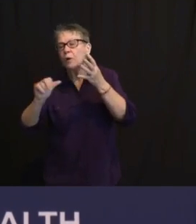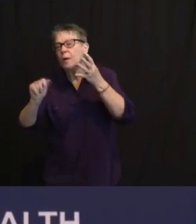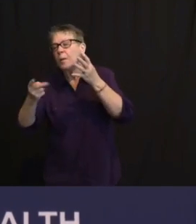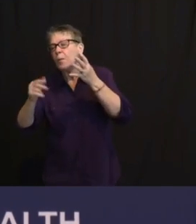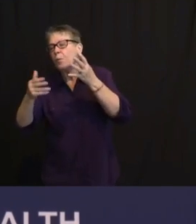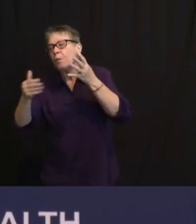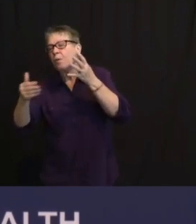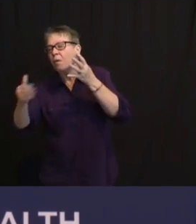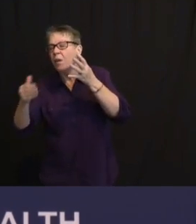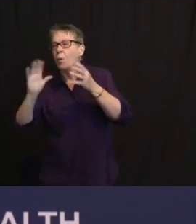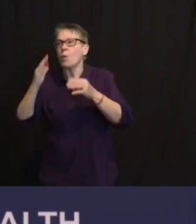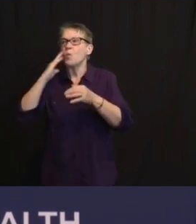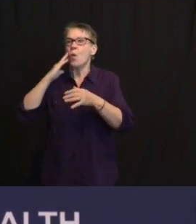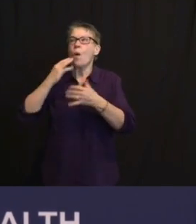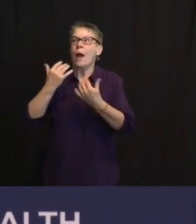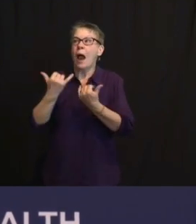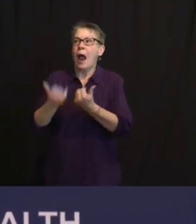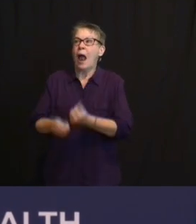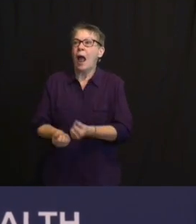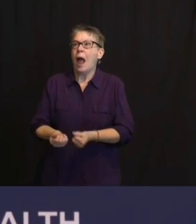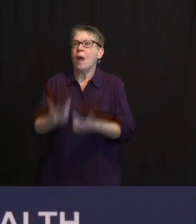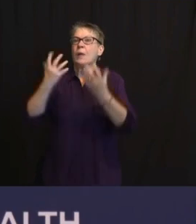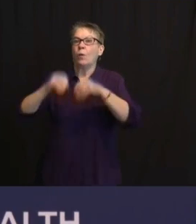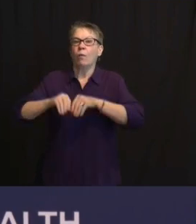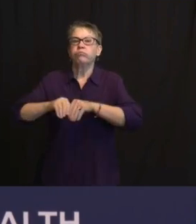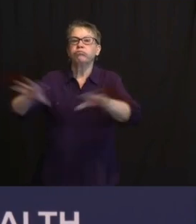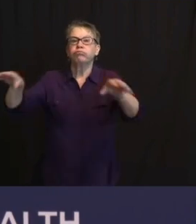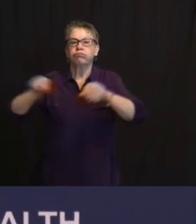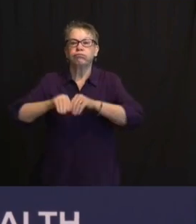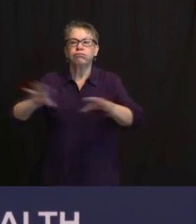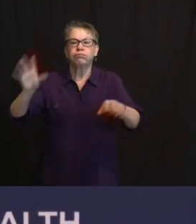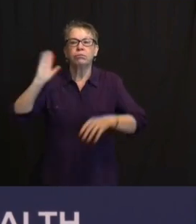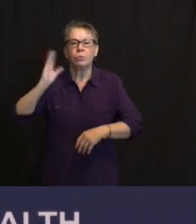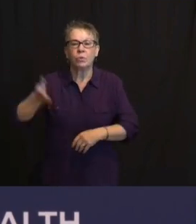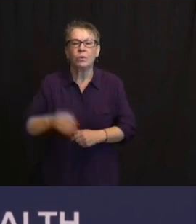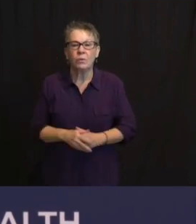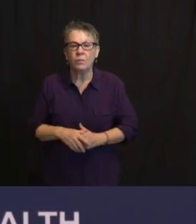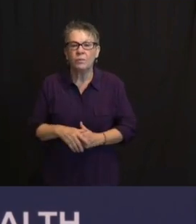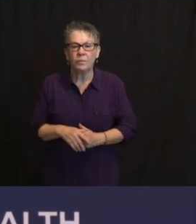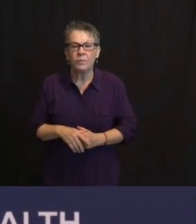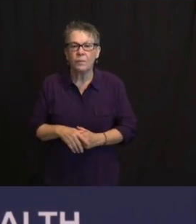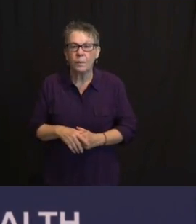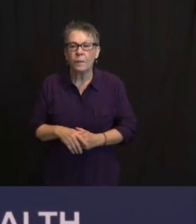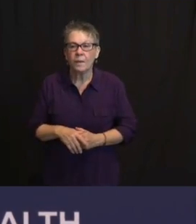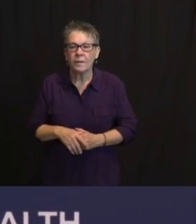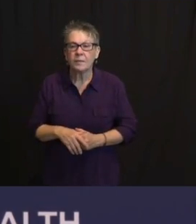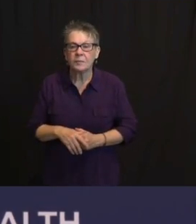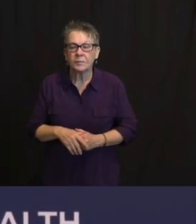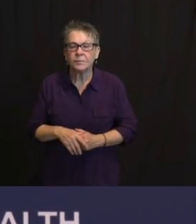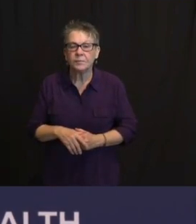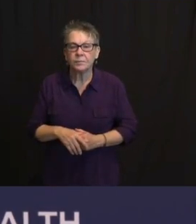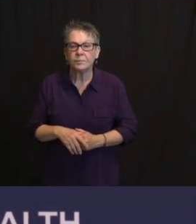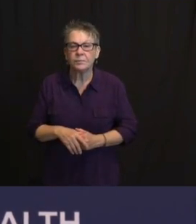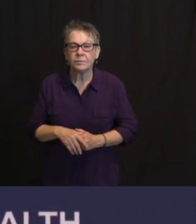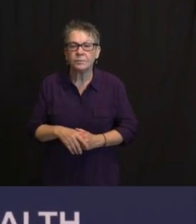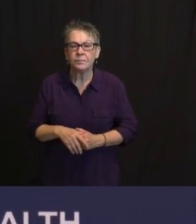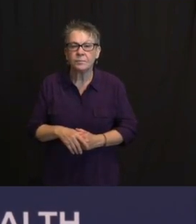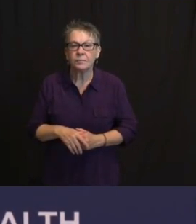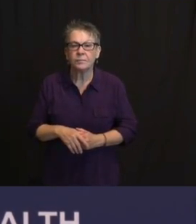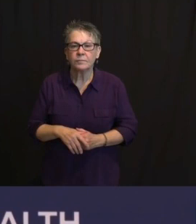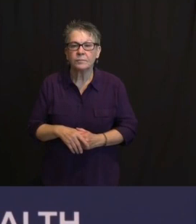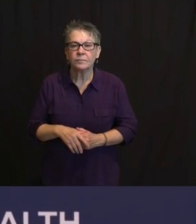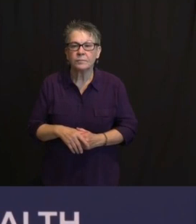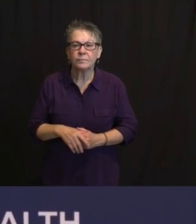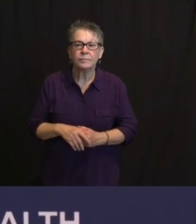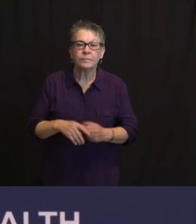JUDY'S, I THINK, QUITE RIGHTFUL PARADIGM HERE. THESE ARE